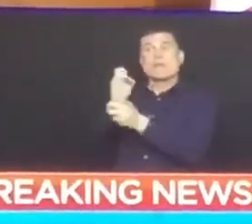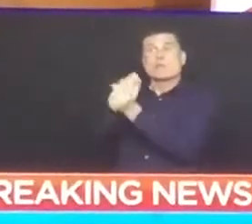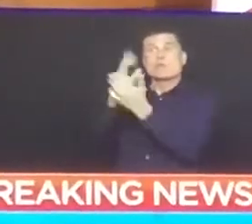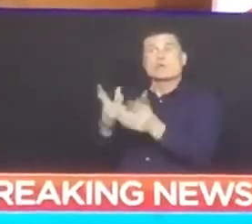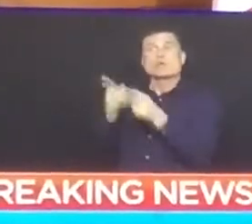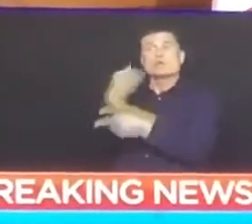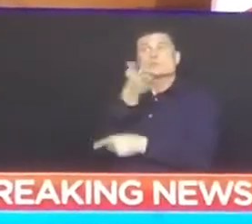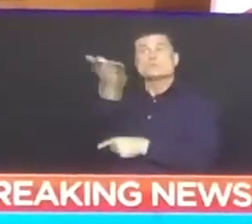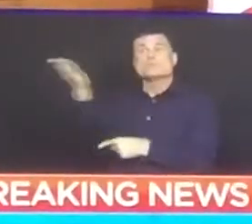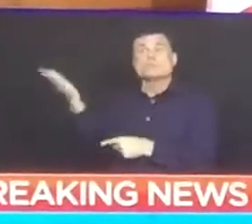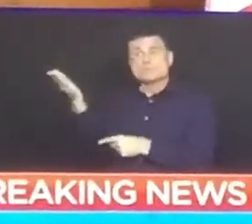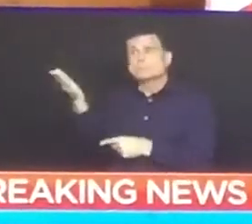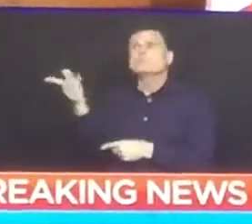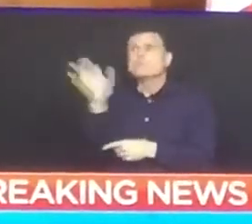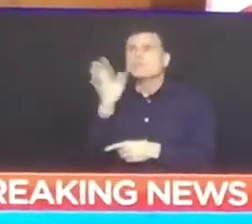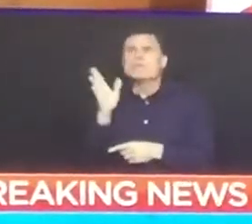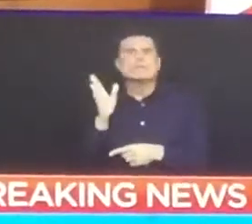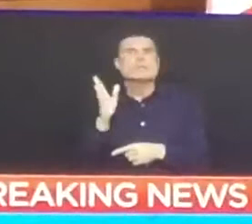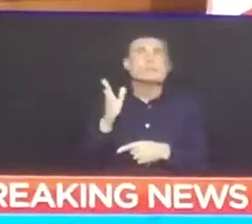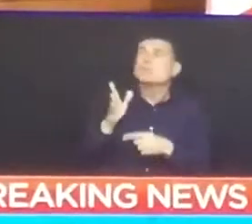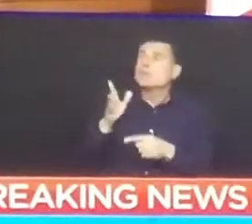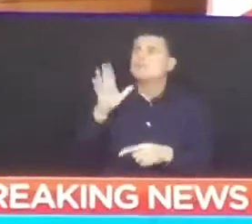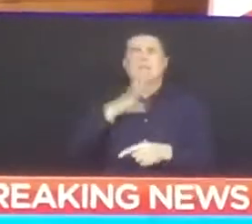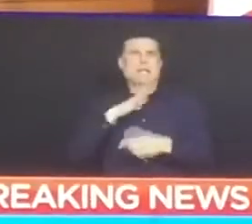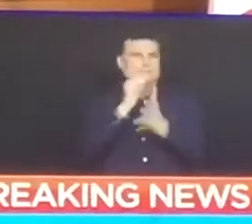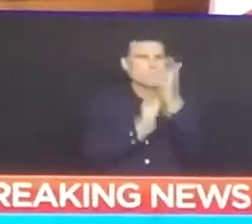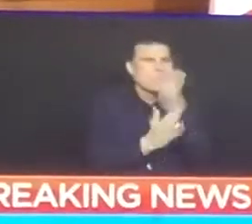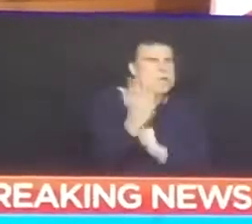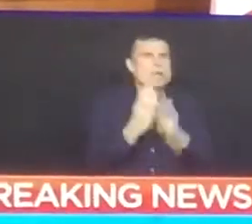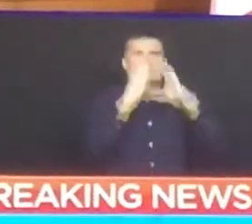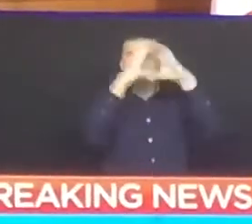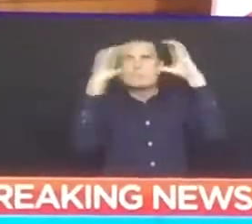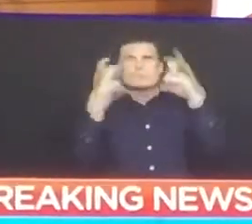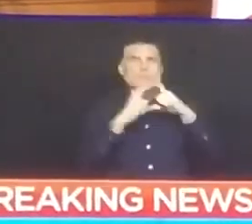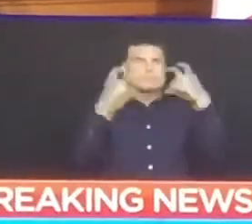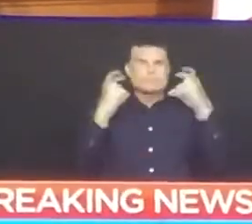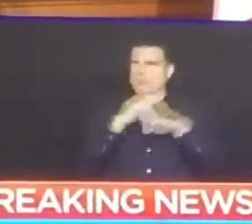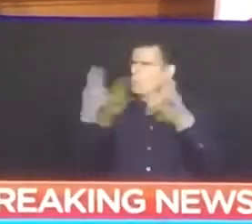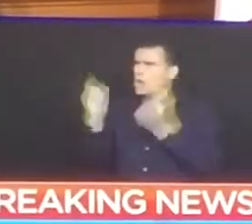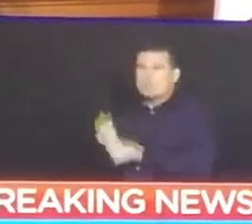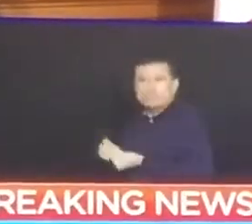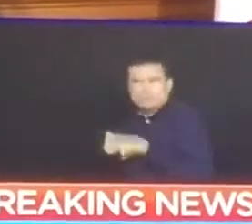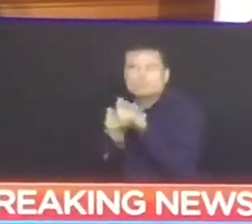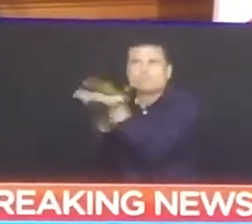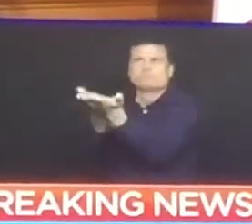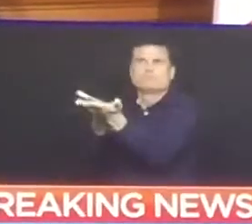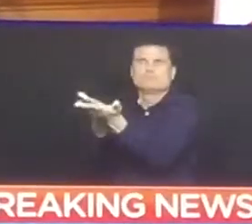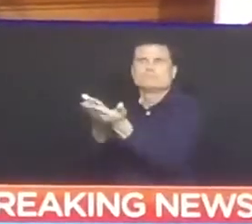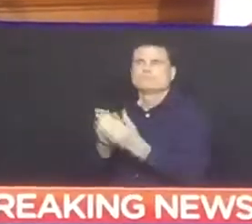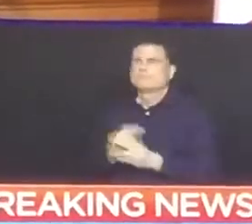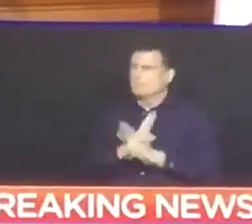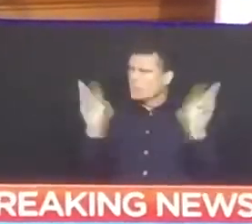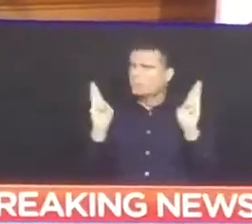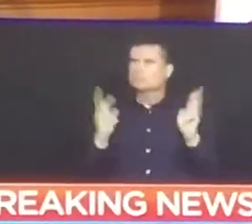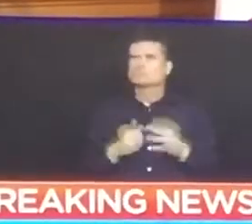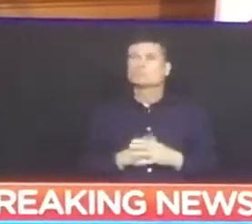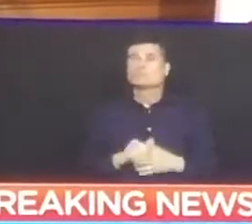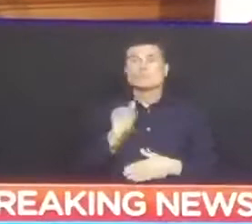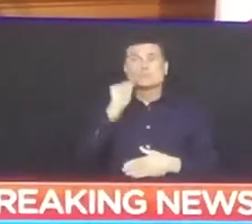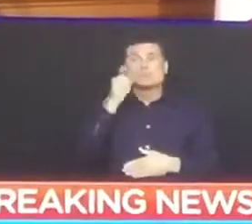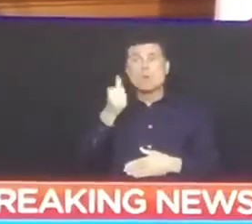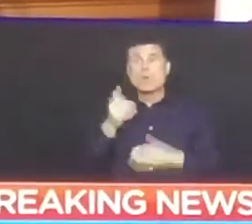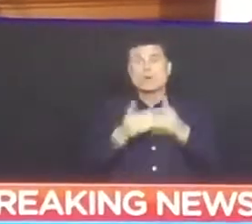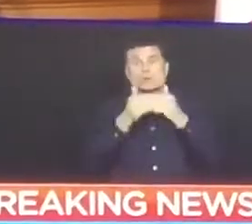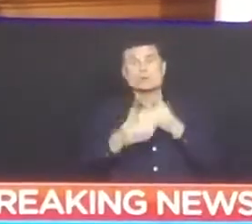Tomorrow, we'll be launching a new partnership between the government, business, and BC's tech sector that will connect BC companies